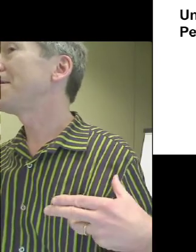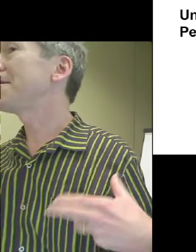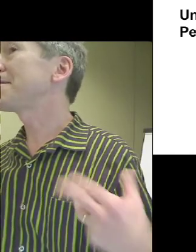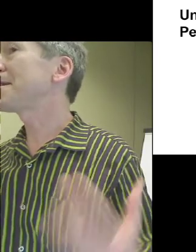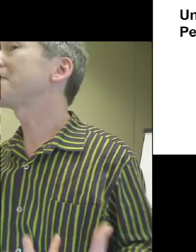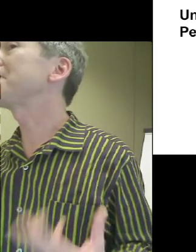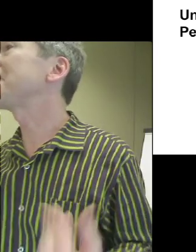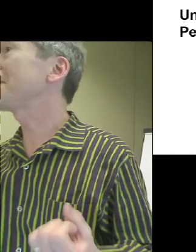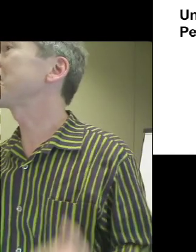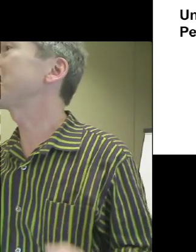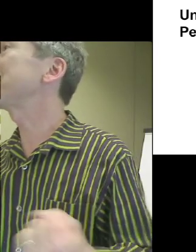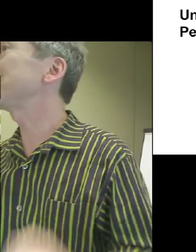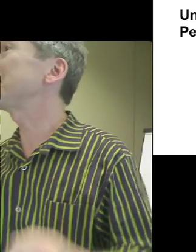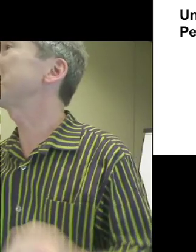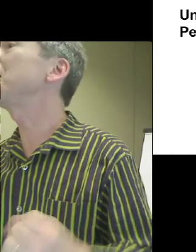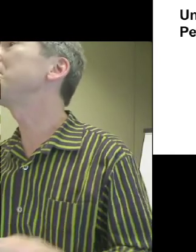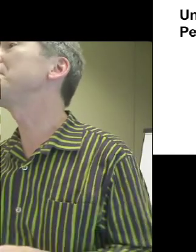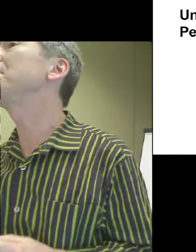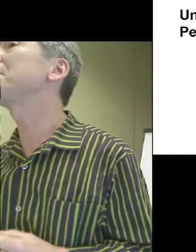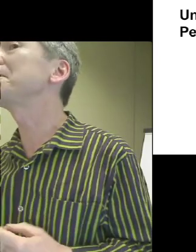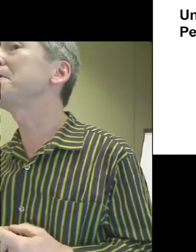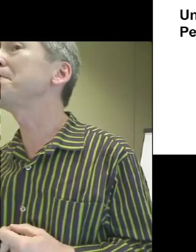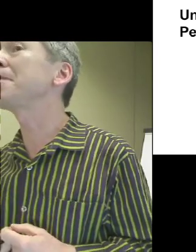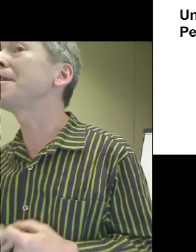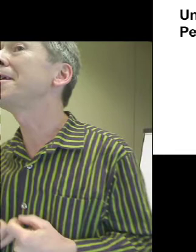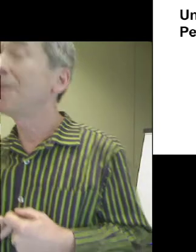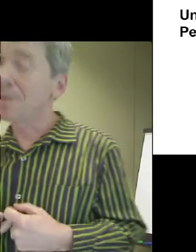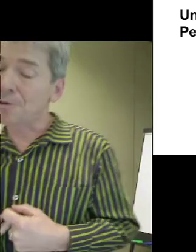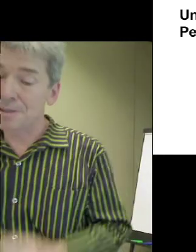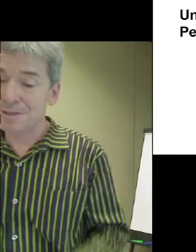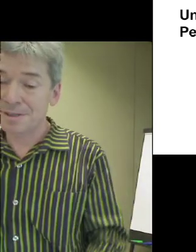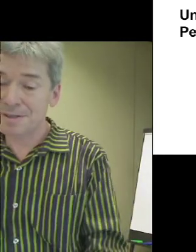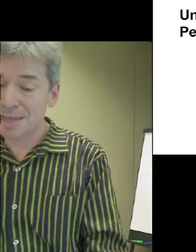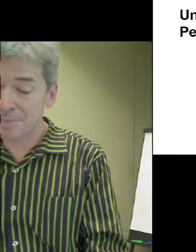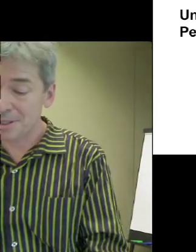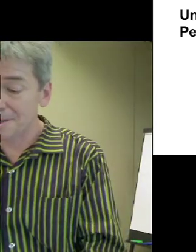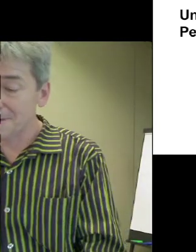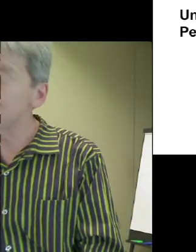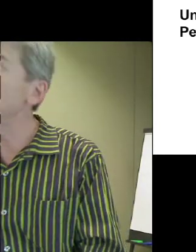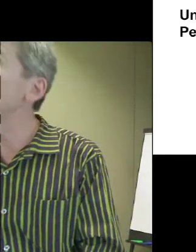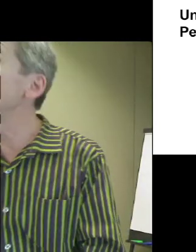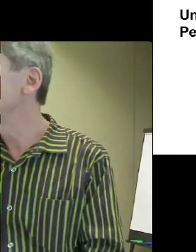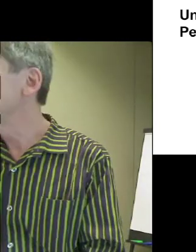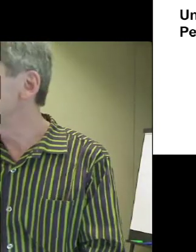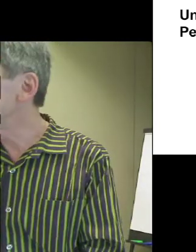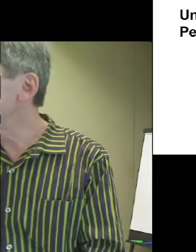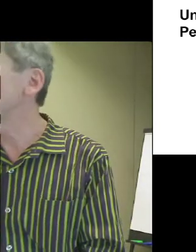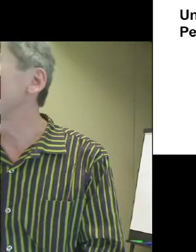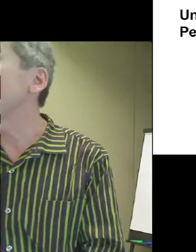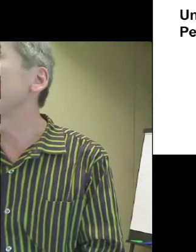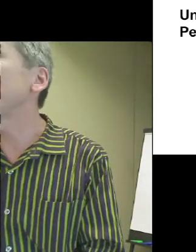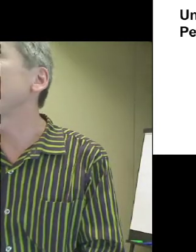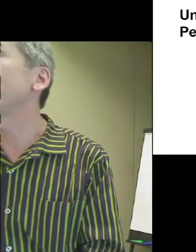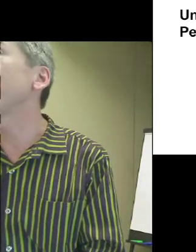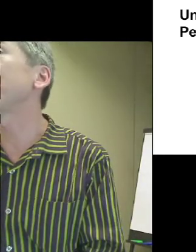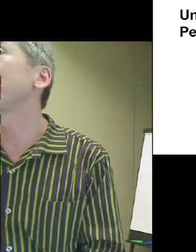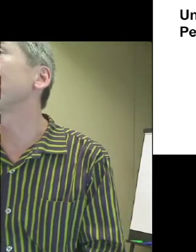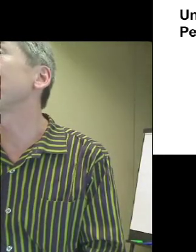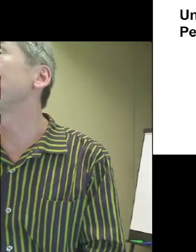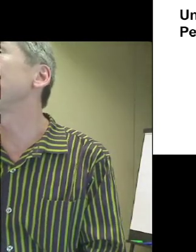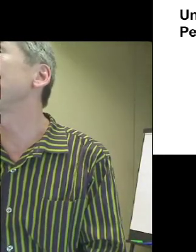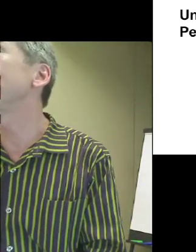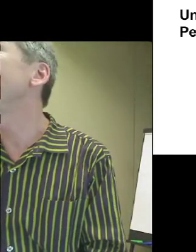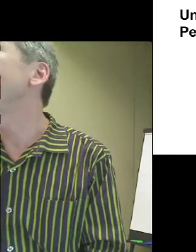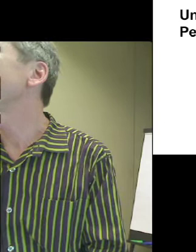that actually the cultural rights of disabled people specifically got accepted. It's a very important landmark in